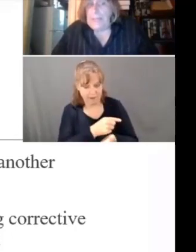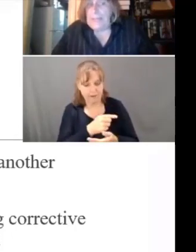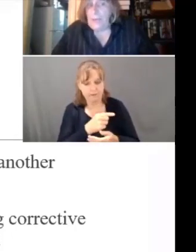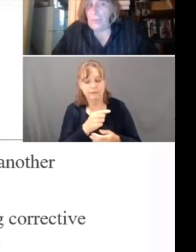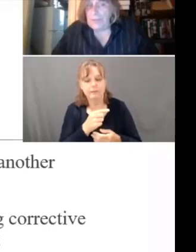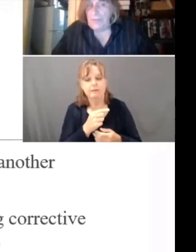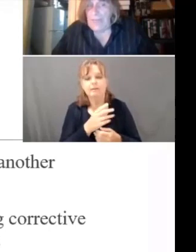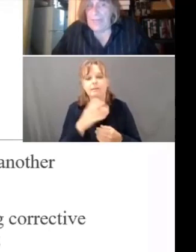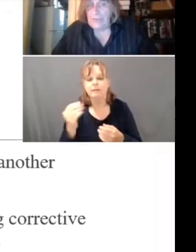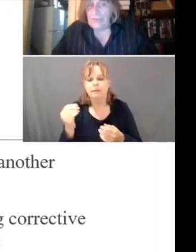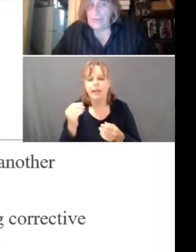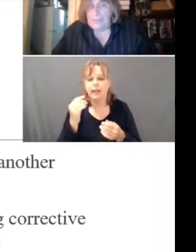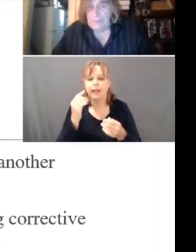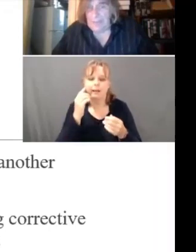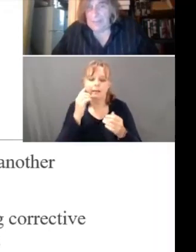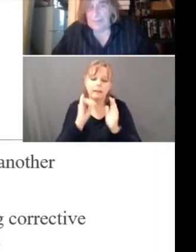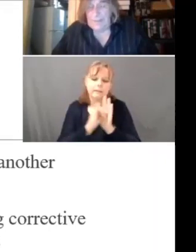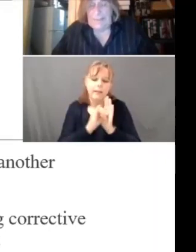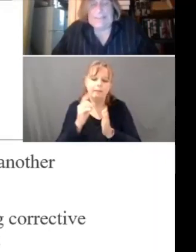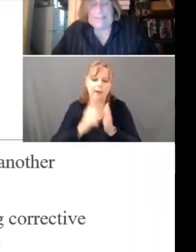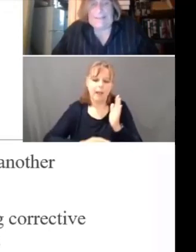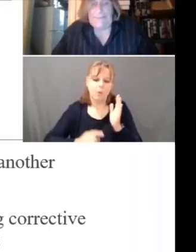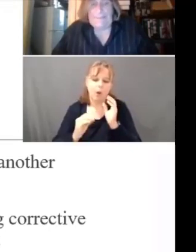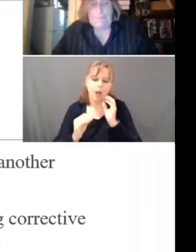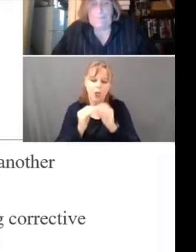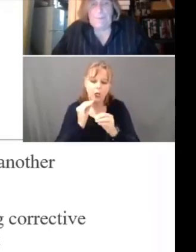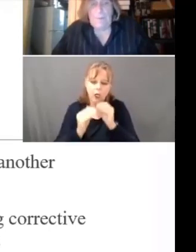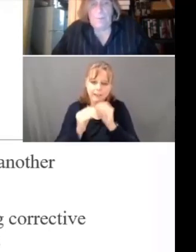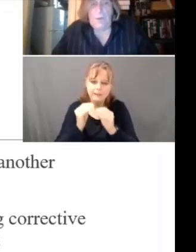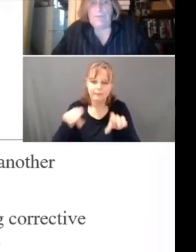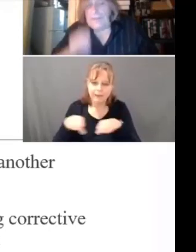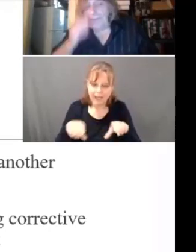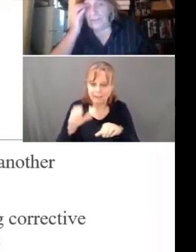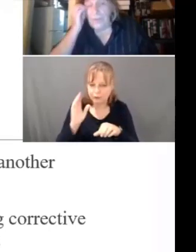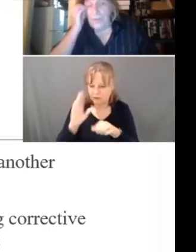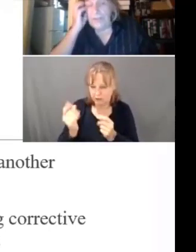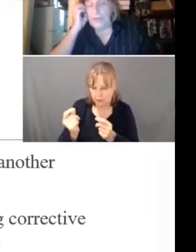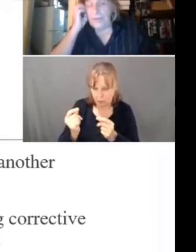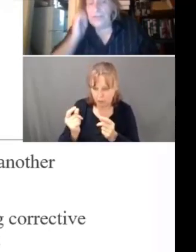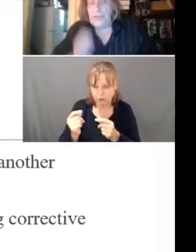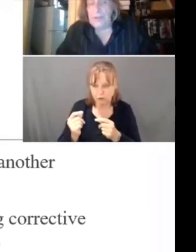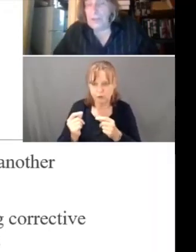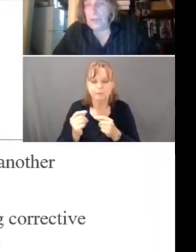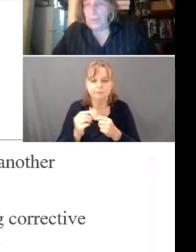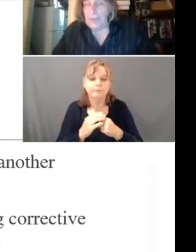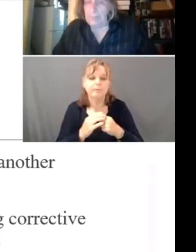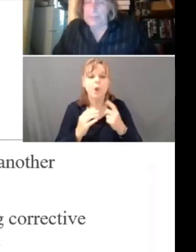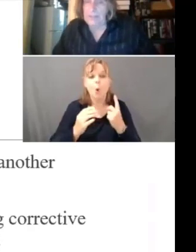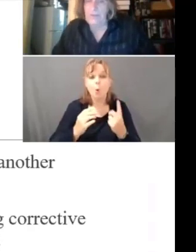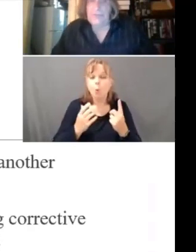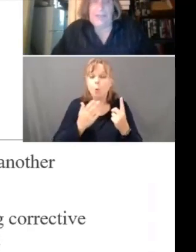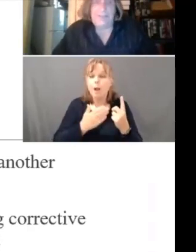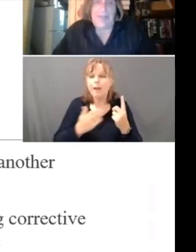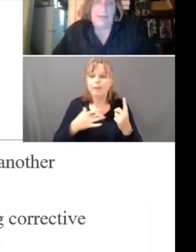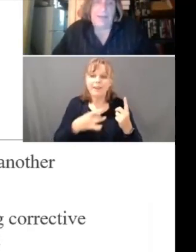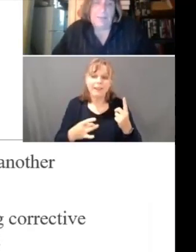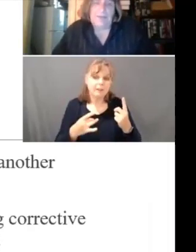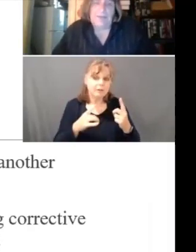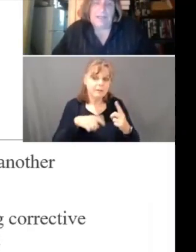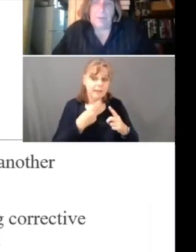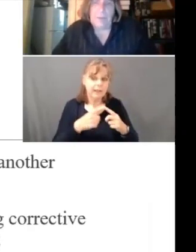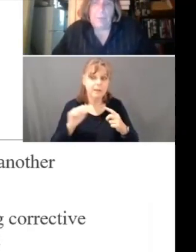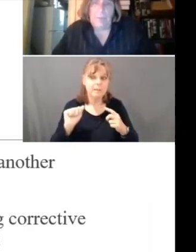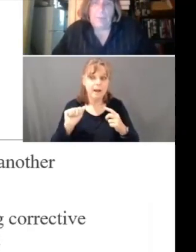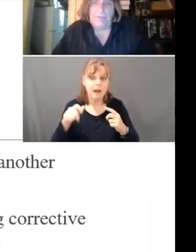what any corrective actions can be taken. Um, one of the things that's really interesting and really good about appeals is that